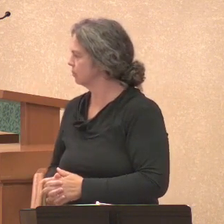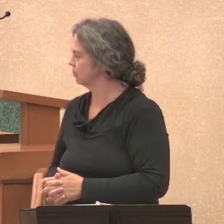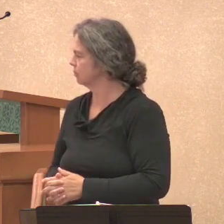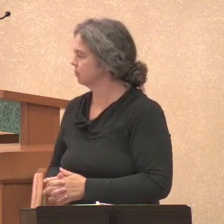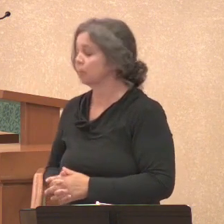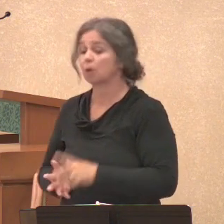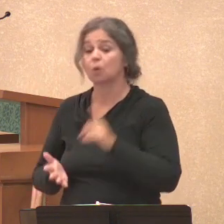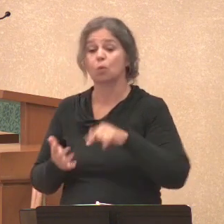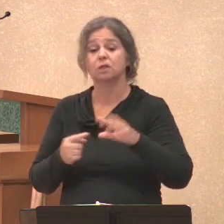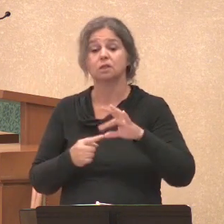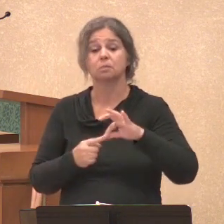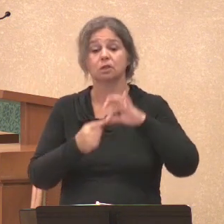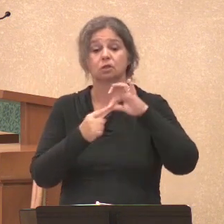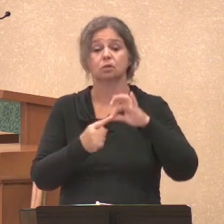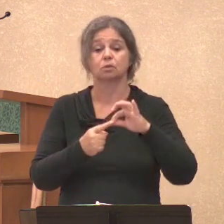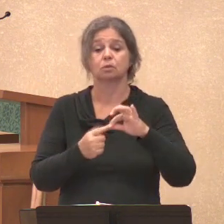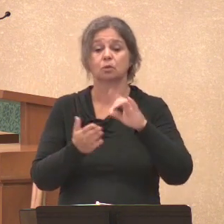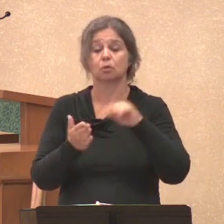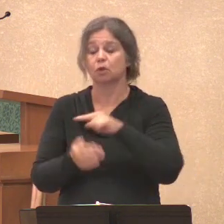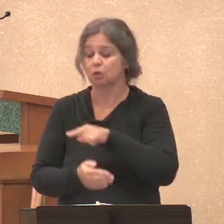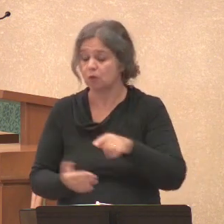What's special? What do you have in your house?